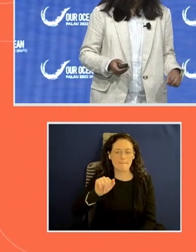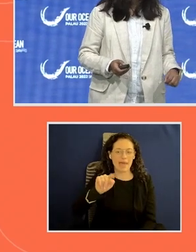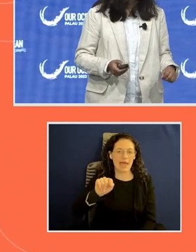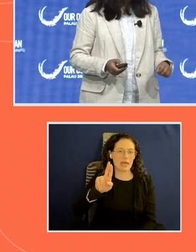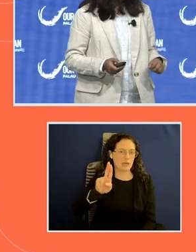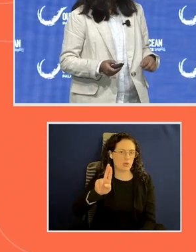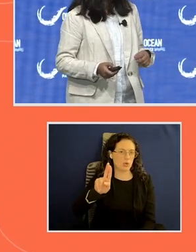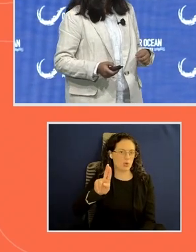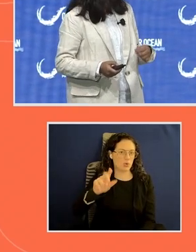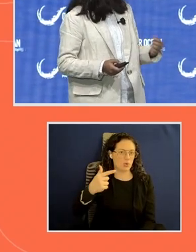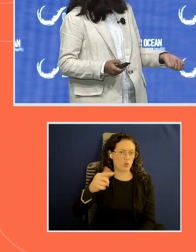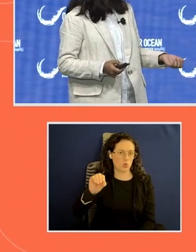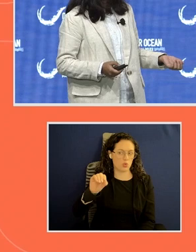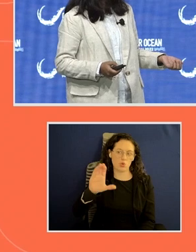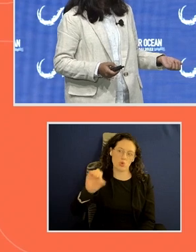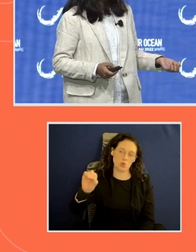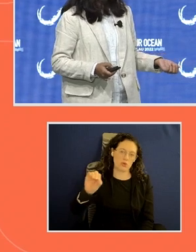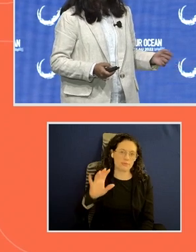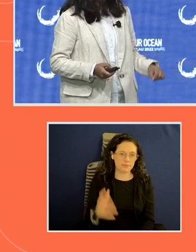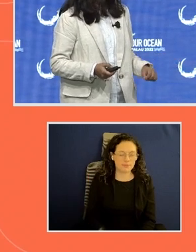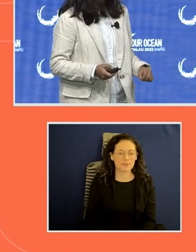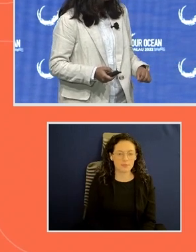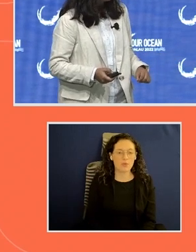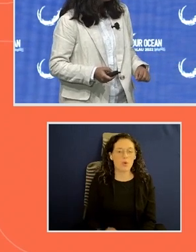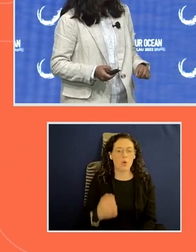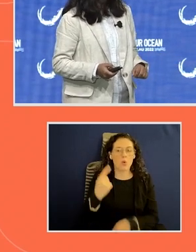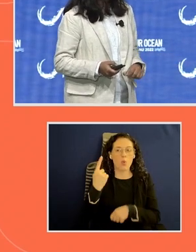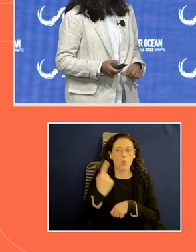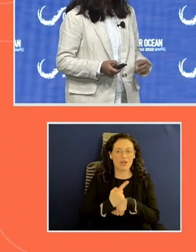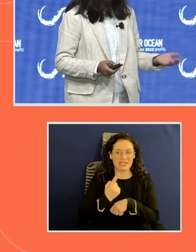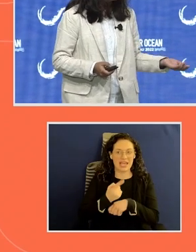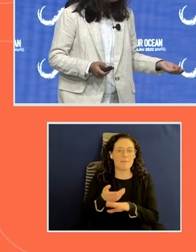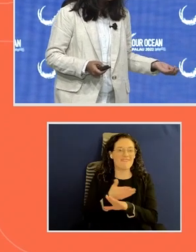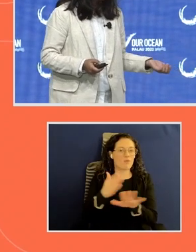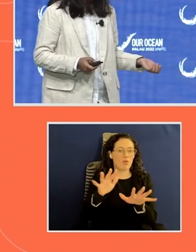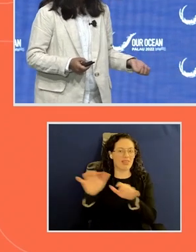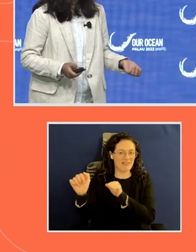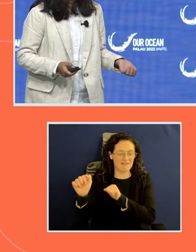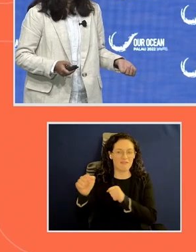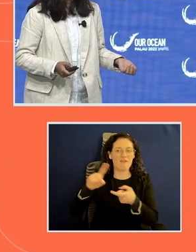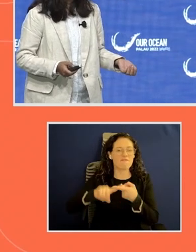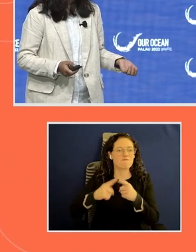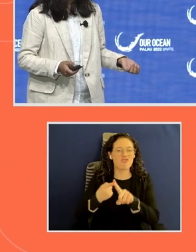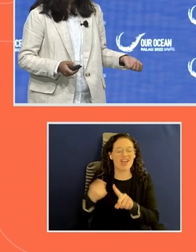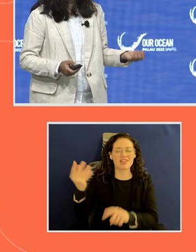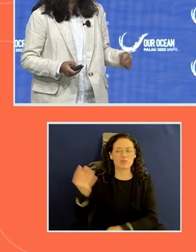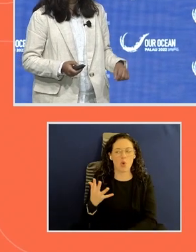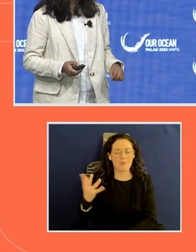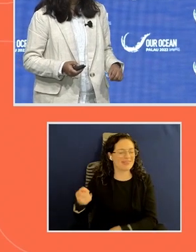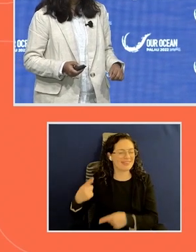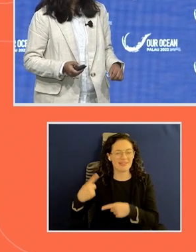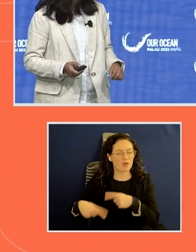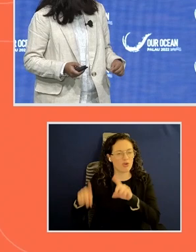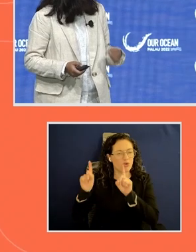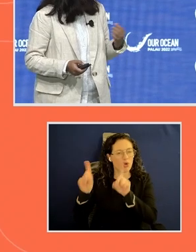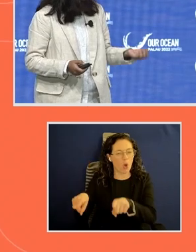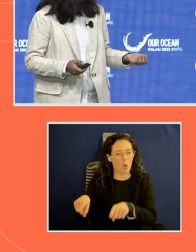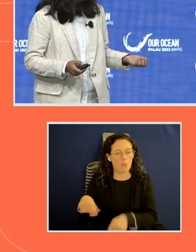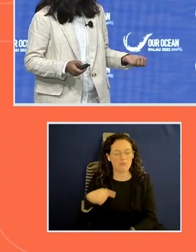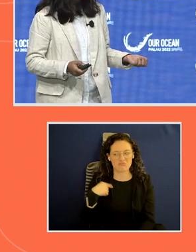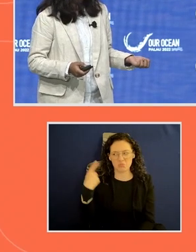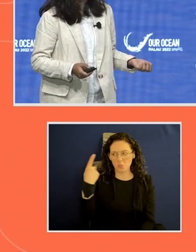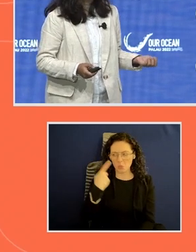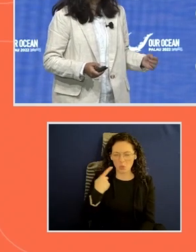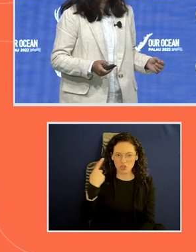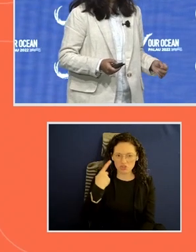One week before we were due to leave, my friend told me that he could no longer go. I wondered whether a girl from